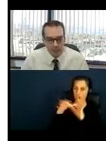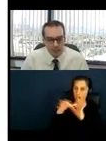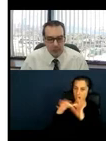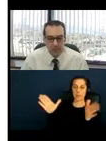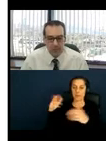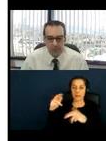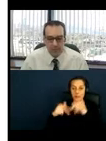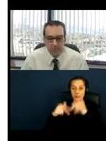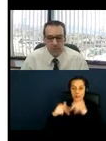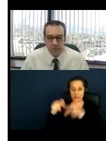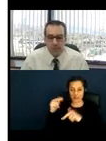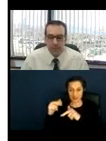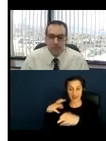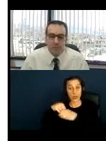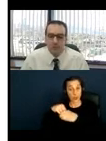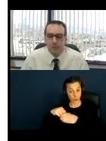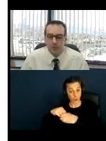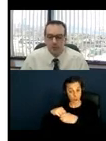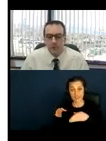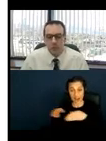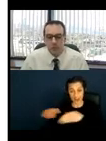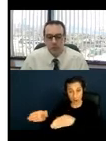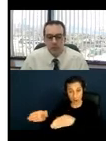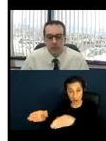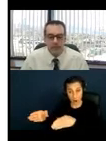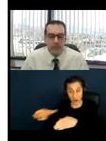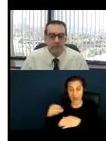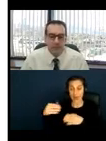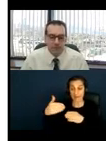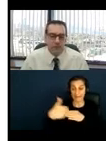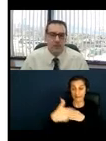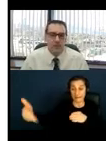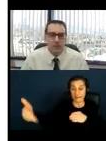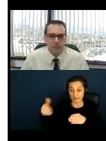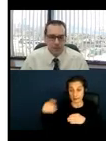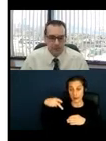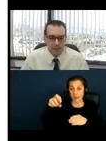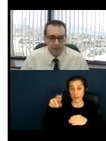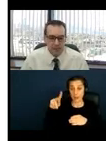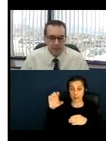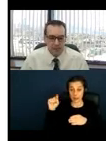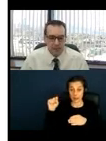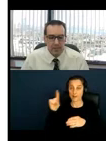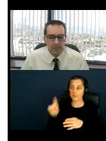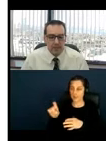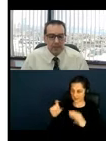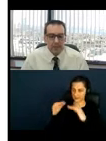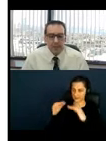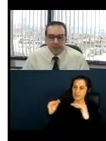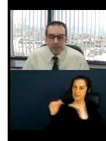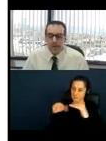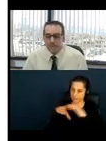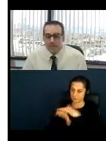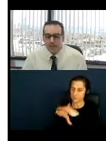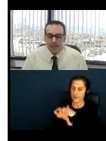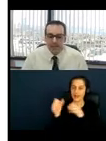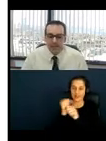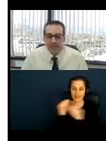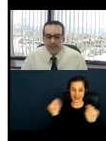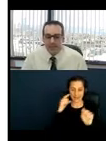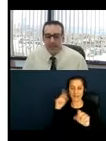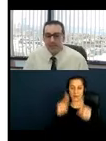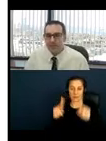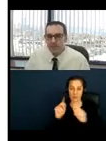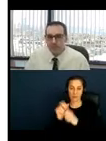and the parklets, accessible to, functional for, and safe for persons with disabilities. Like the 2010 ADA